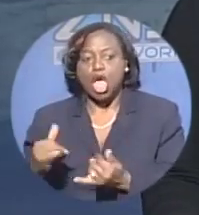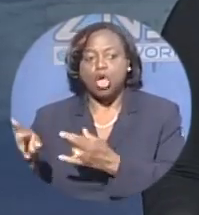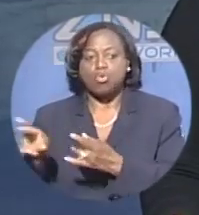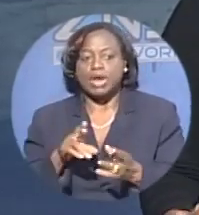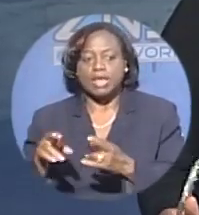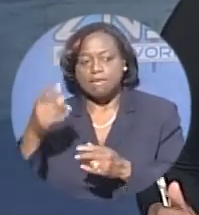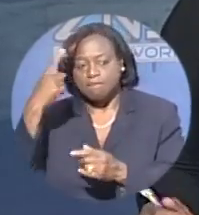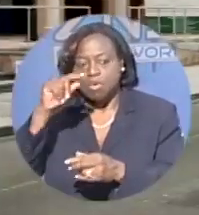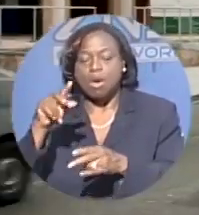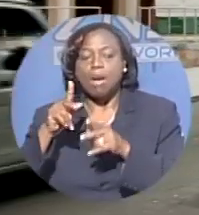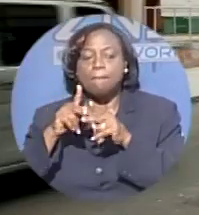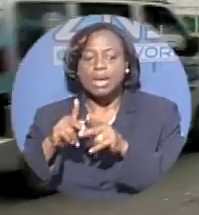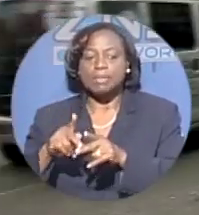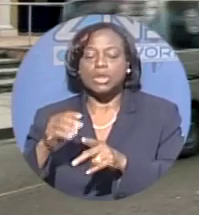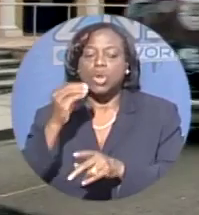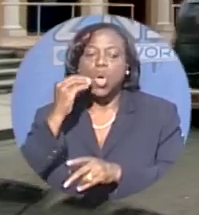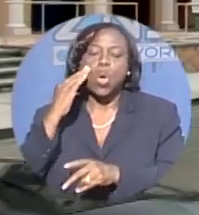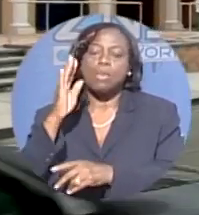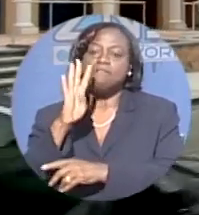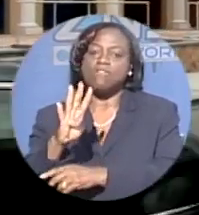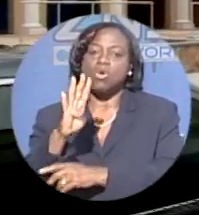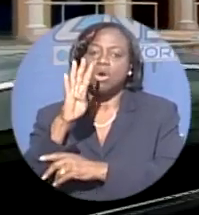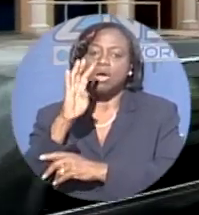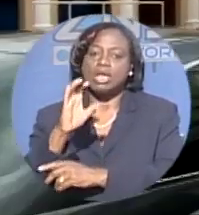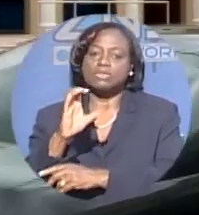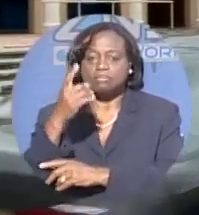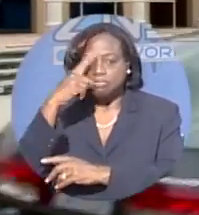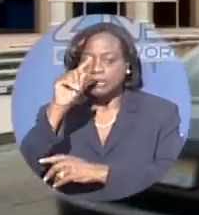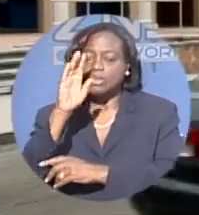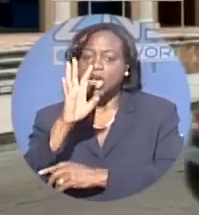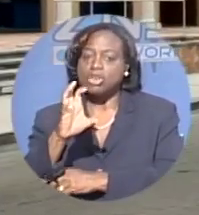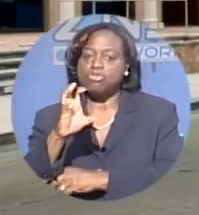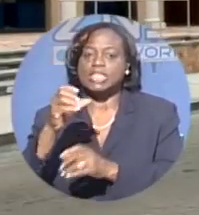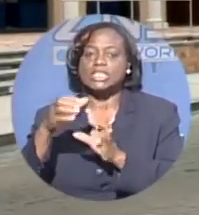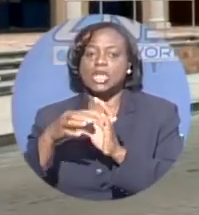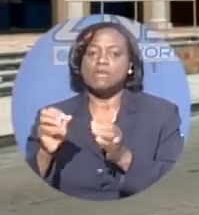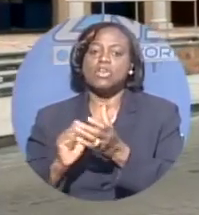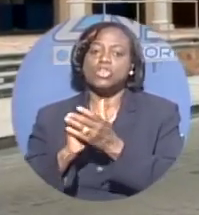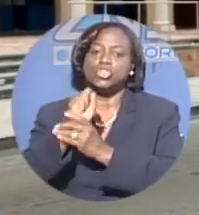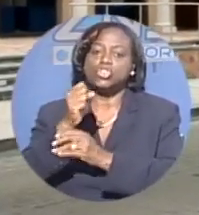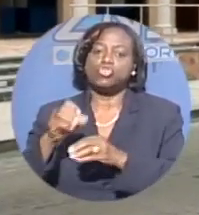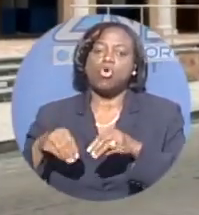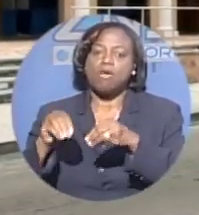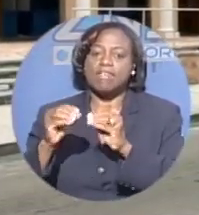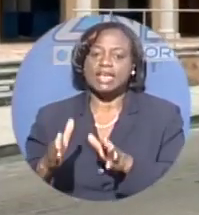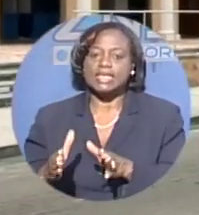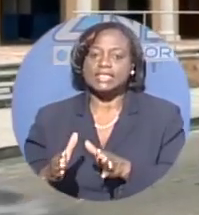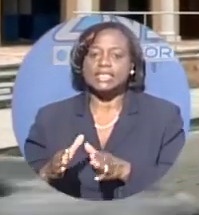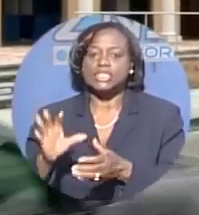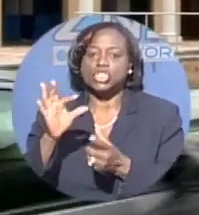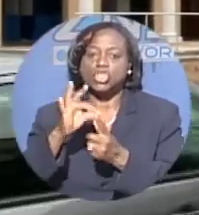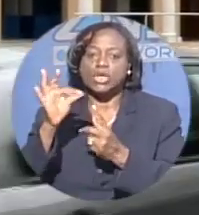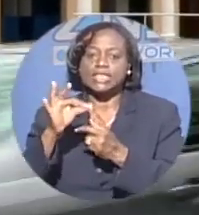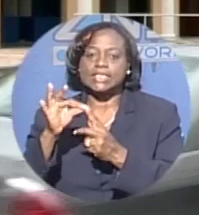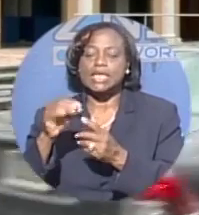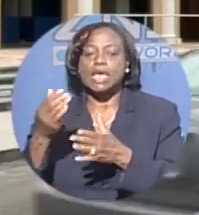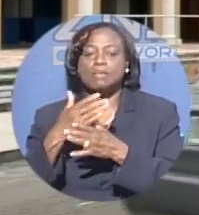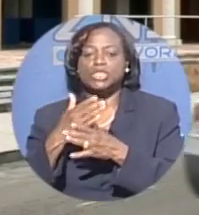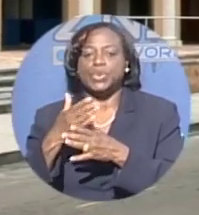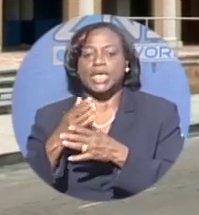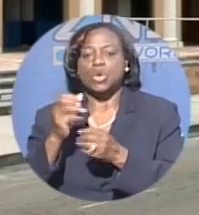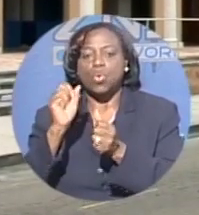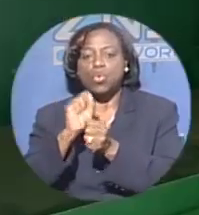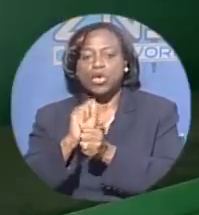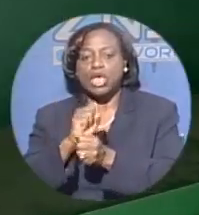home. For hundreds of straw vendors, it's a choice between working or staying at home. Setting up a